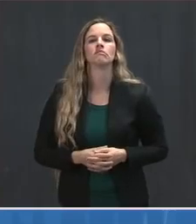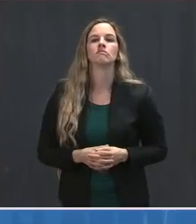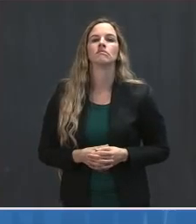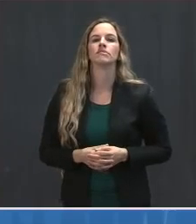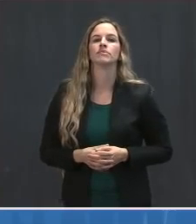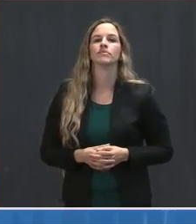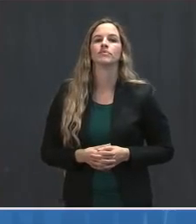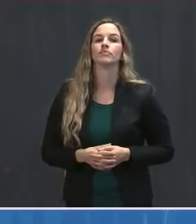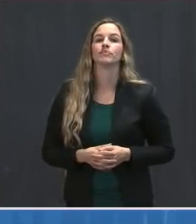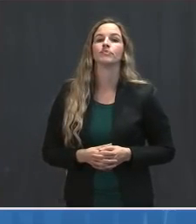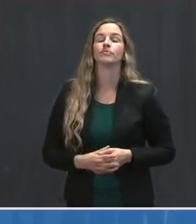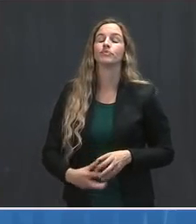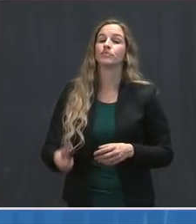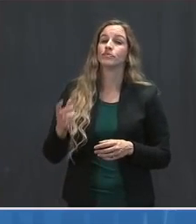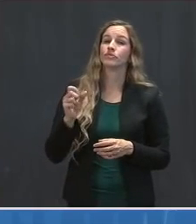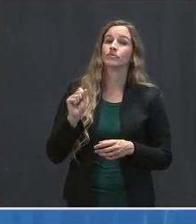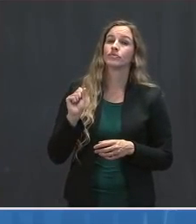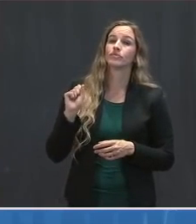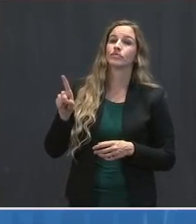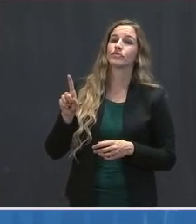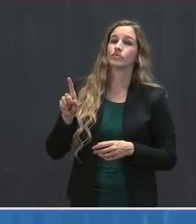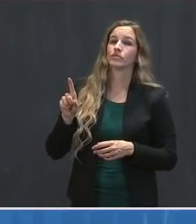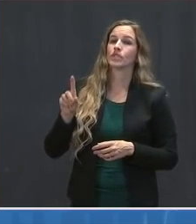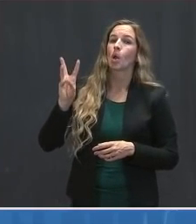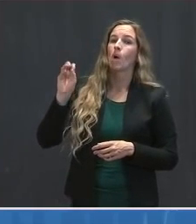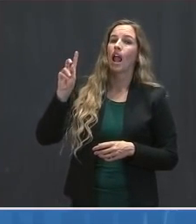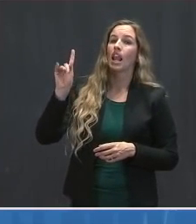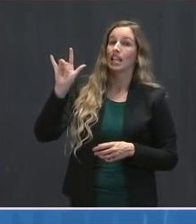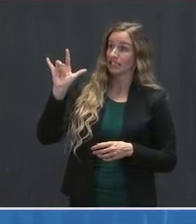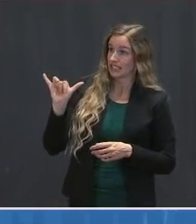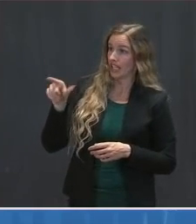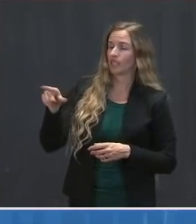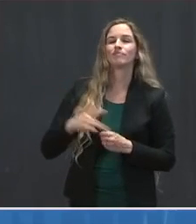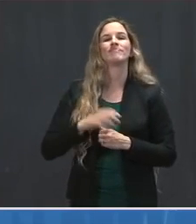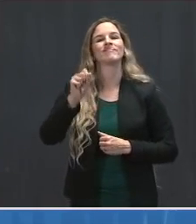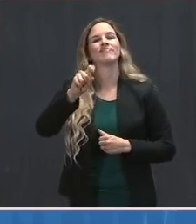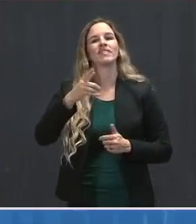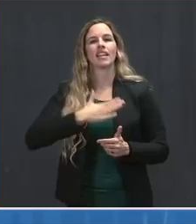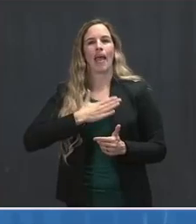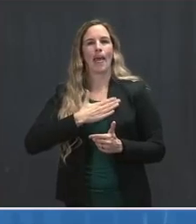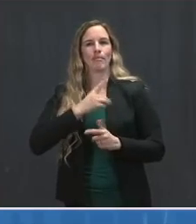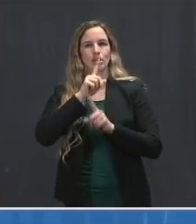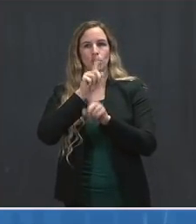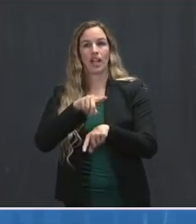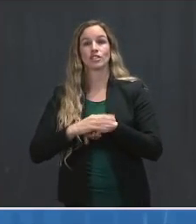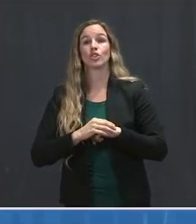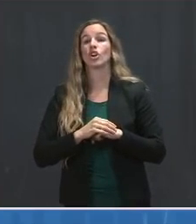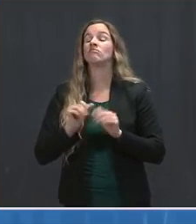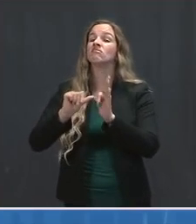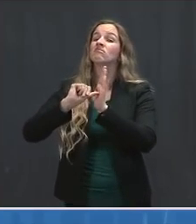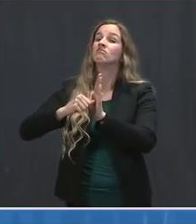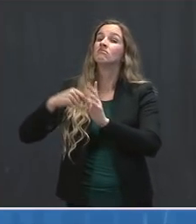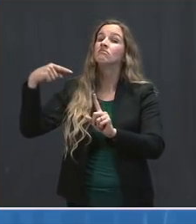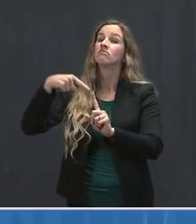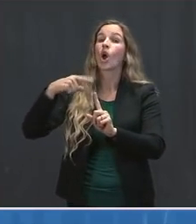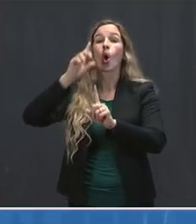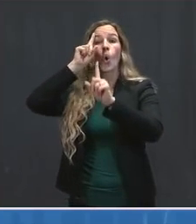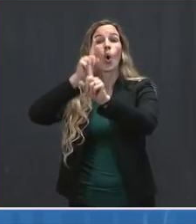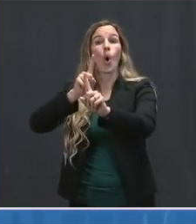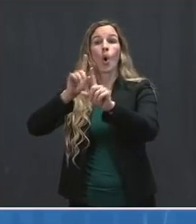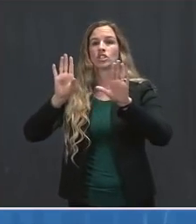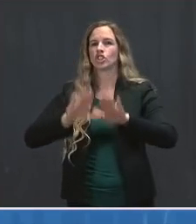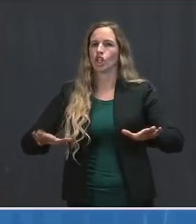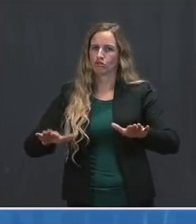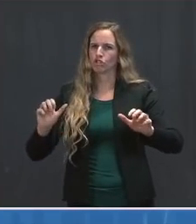Dr. Walensky. Sure. Happy to answer that. I want to just emphasize that our goal is to get children back to school.